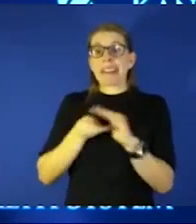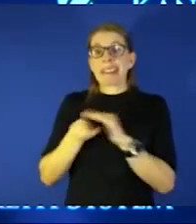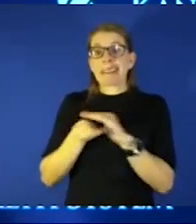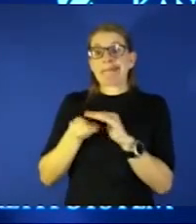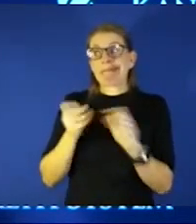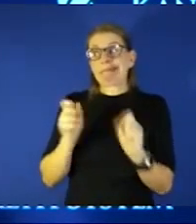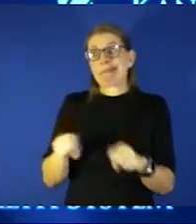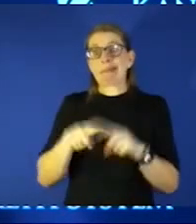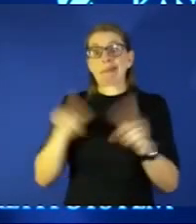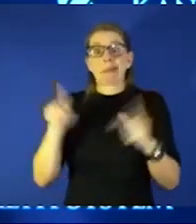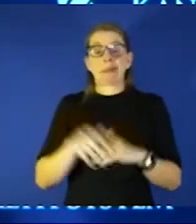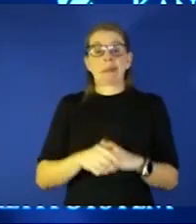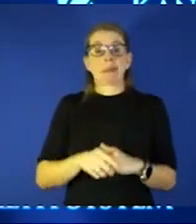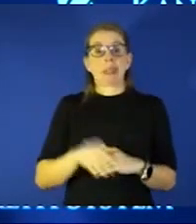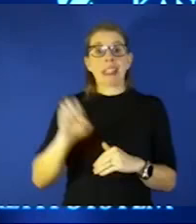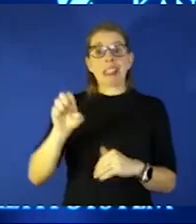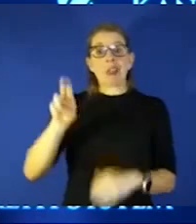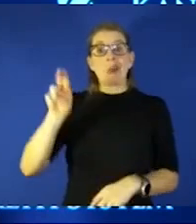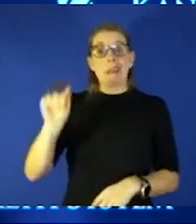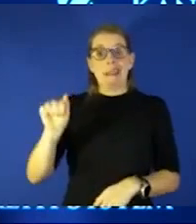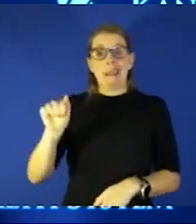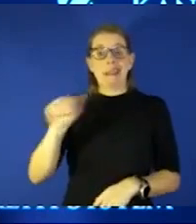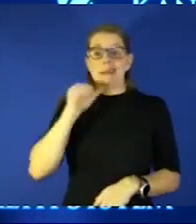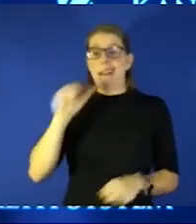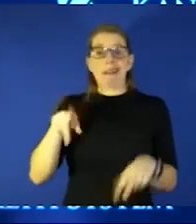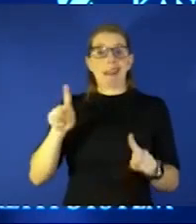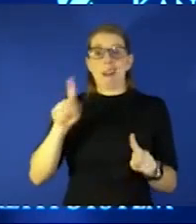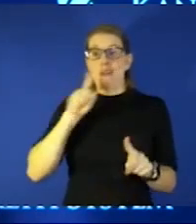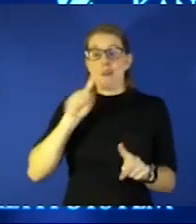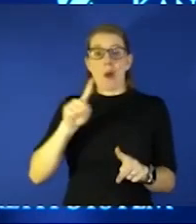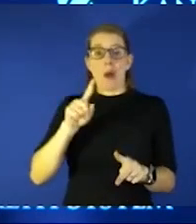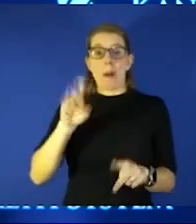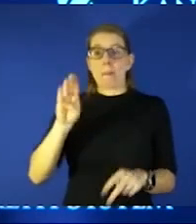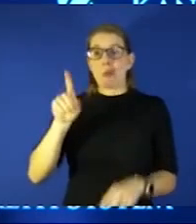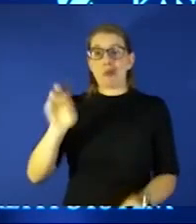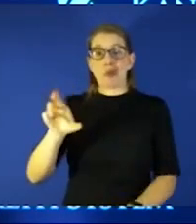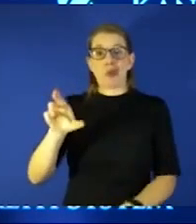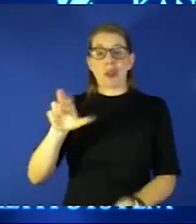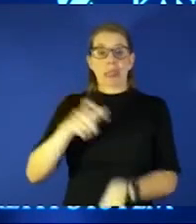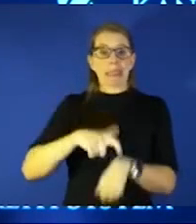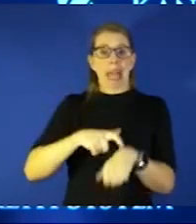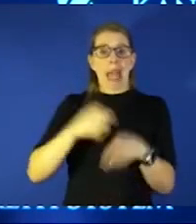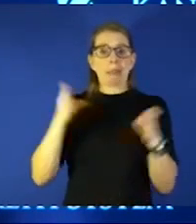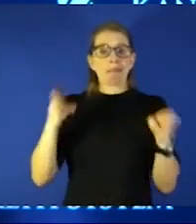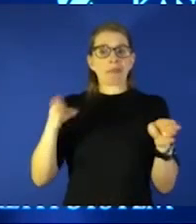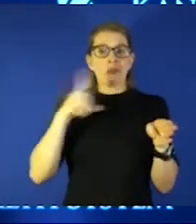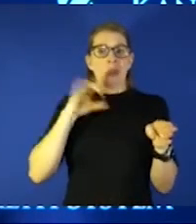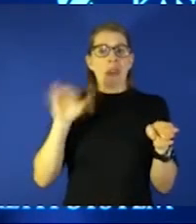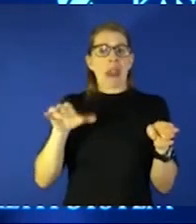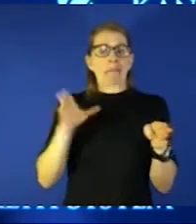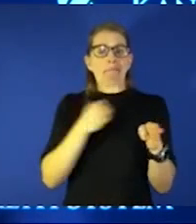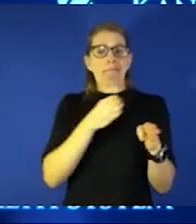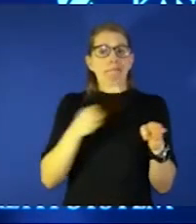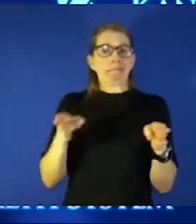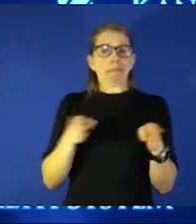is the early use authorization does not allow for boosters and i'm not sure what the time frame is for that there was some data that came out with pfizer